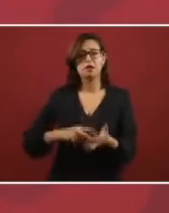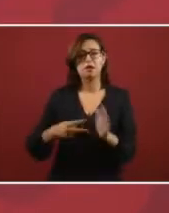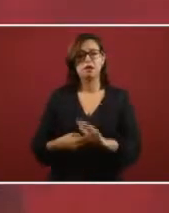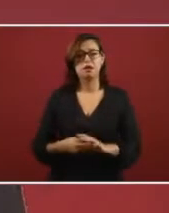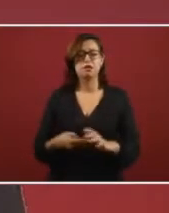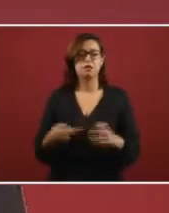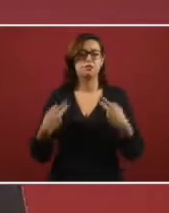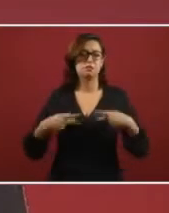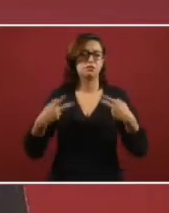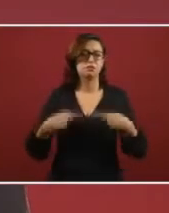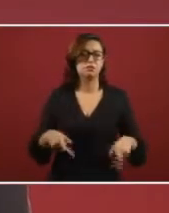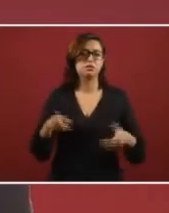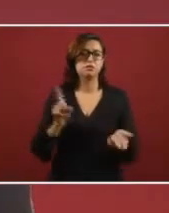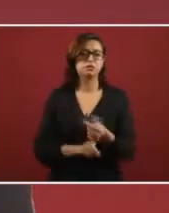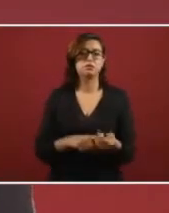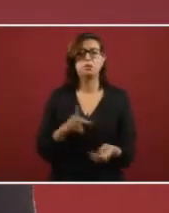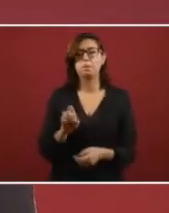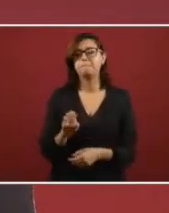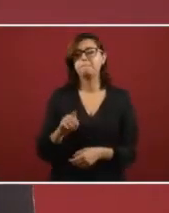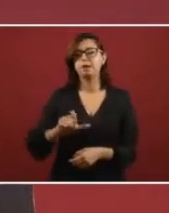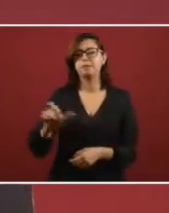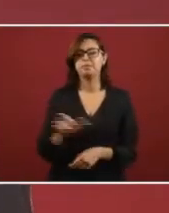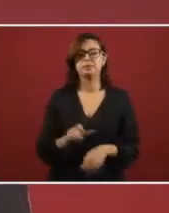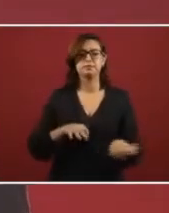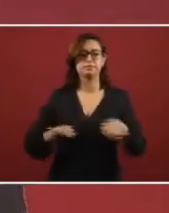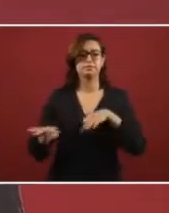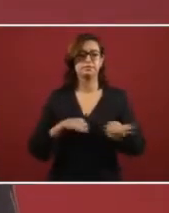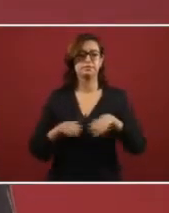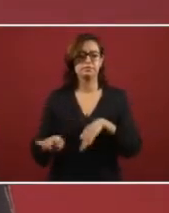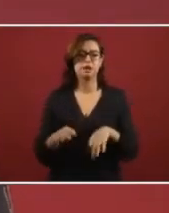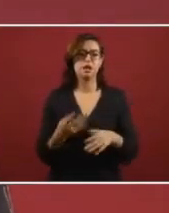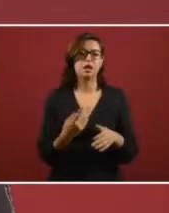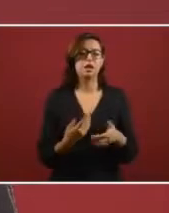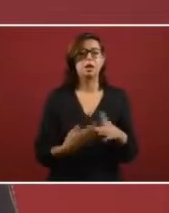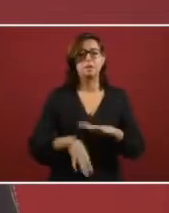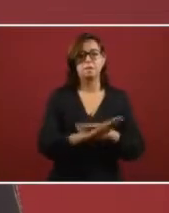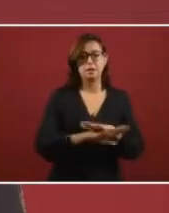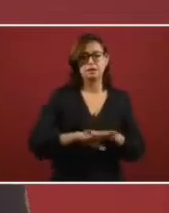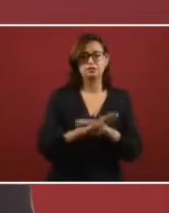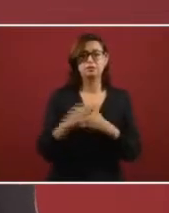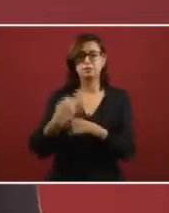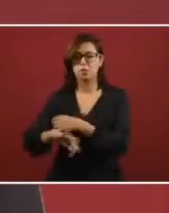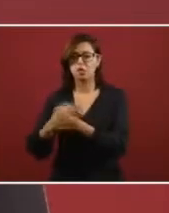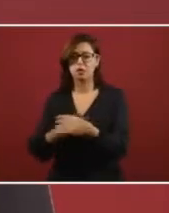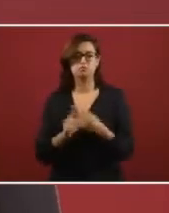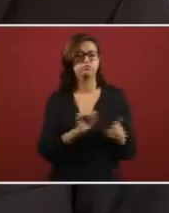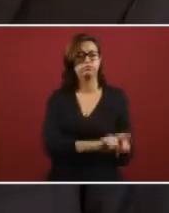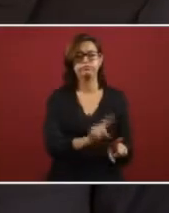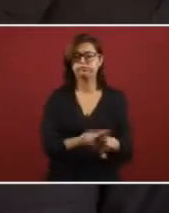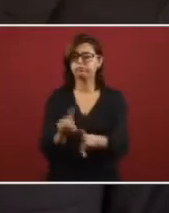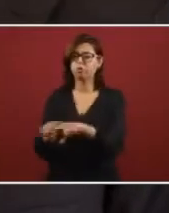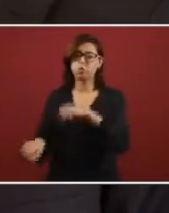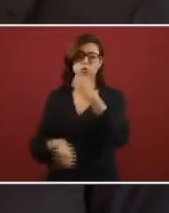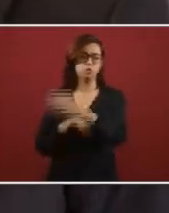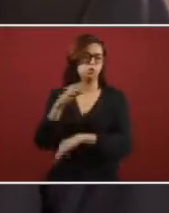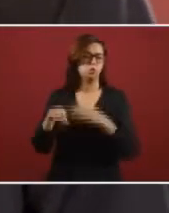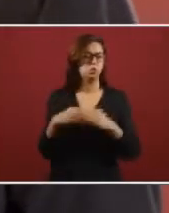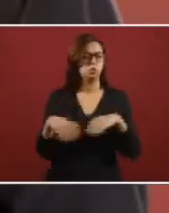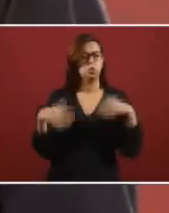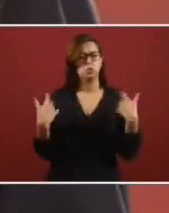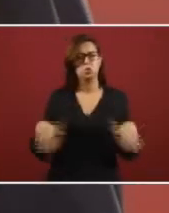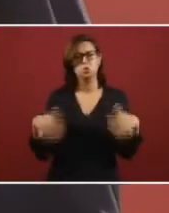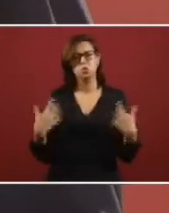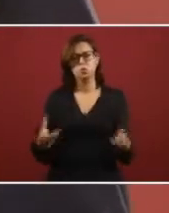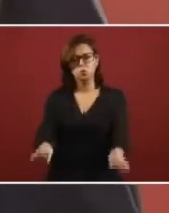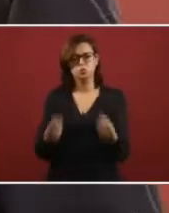or mention the workers and engineers even the basic and transitory workers